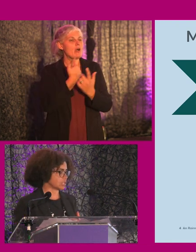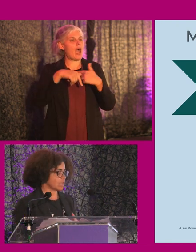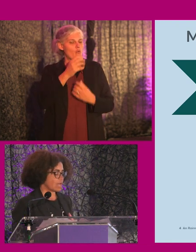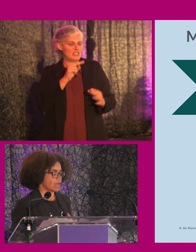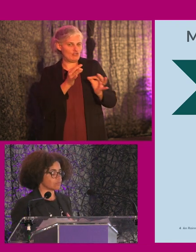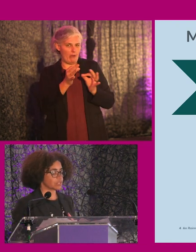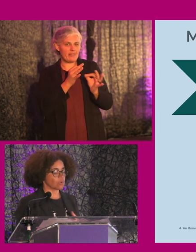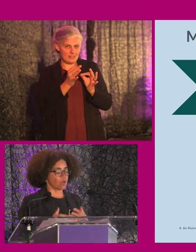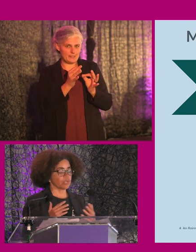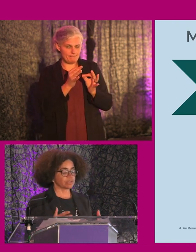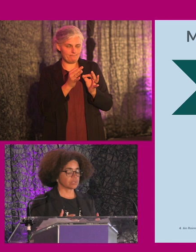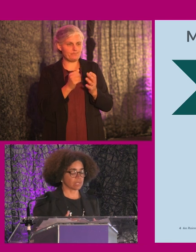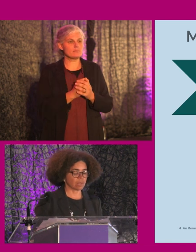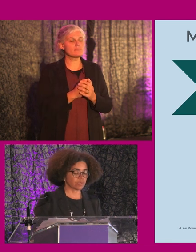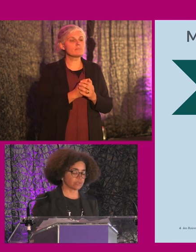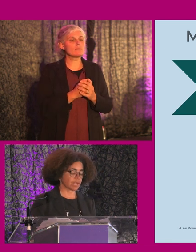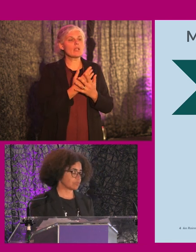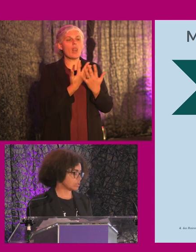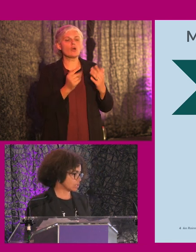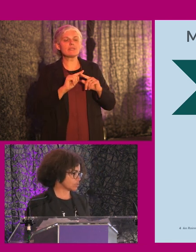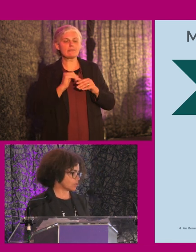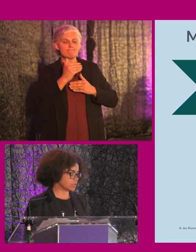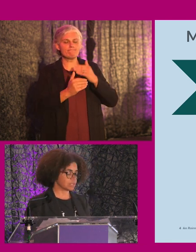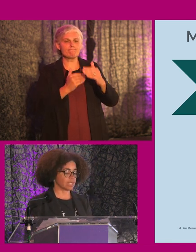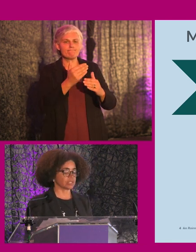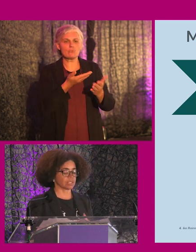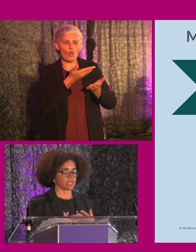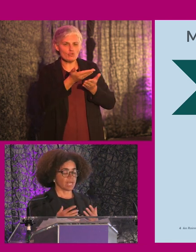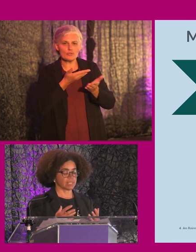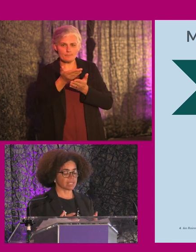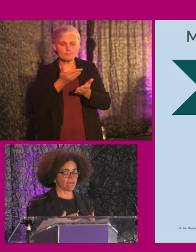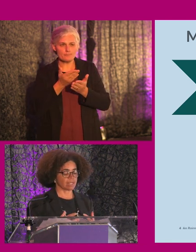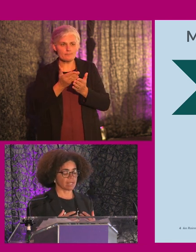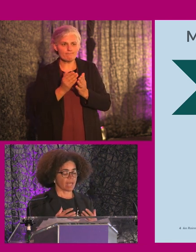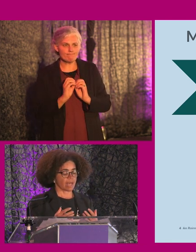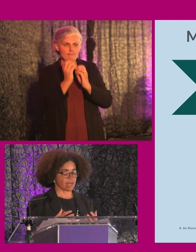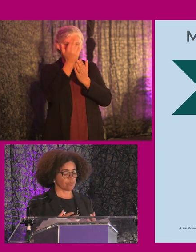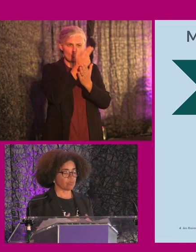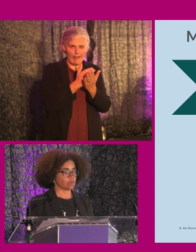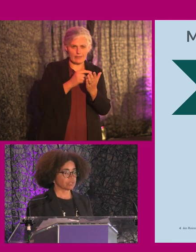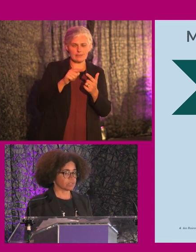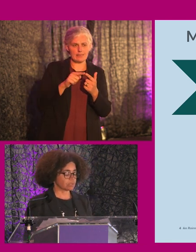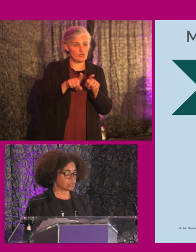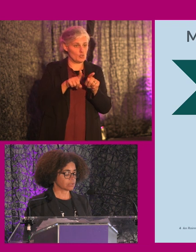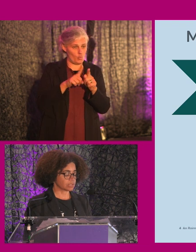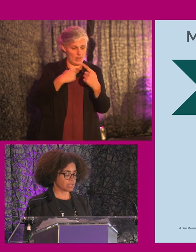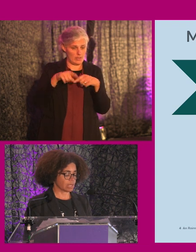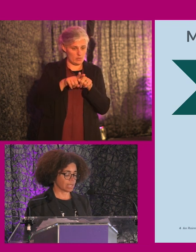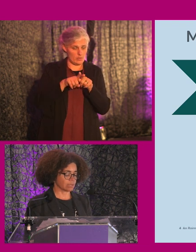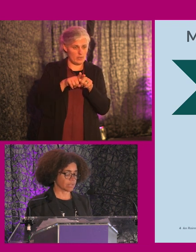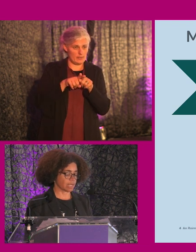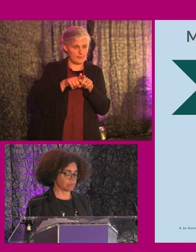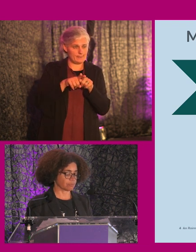strategy. Um, so we undertook, a number of steps in terms of consultation, design, um, and we also undertook a